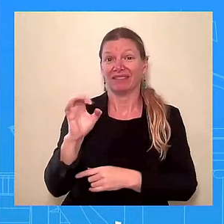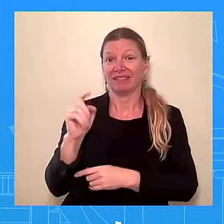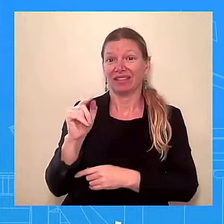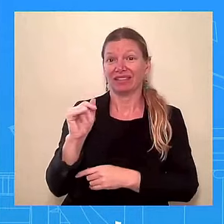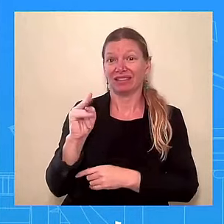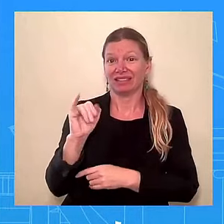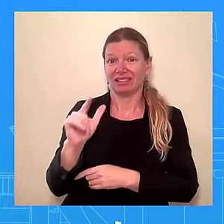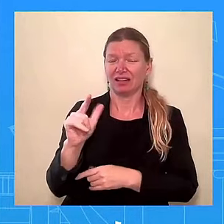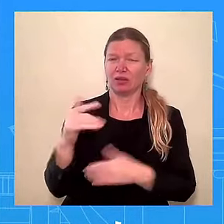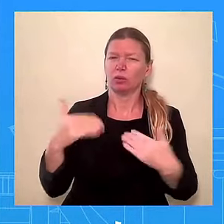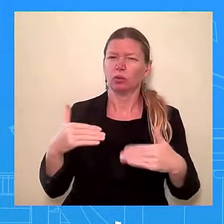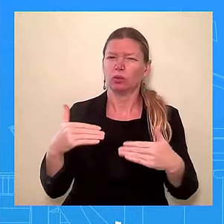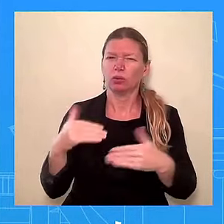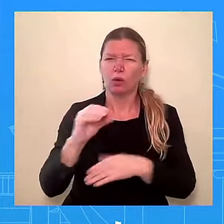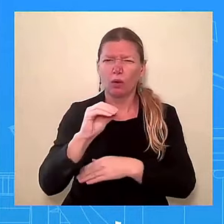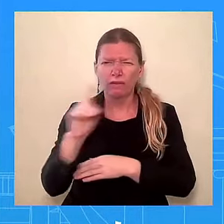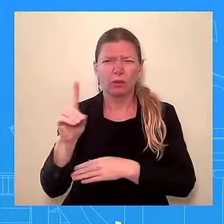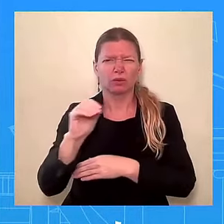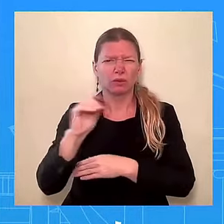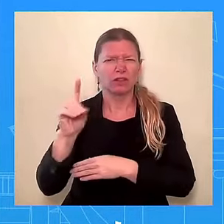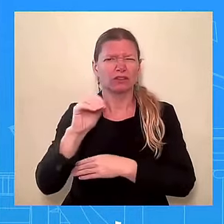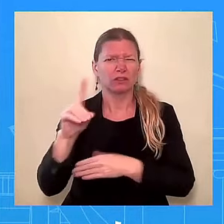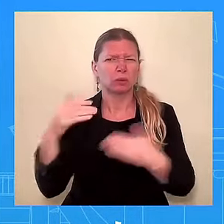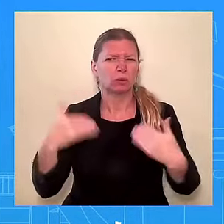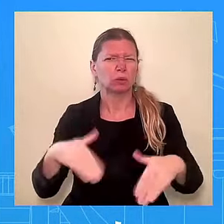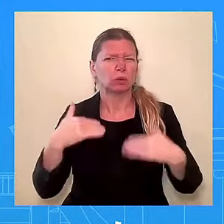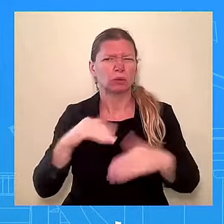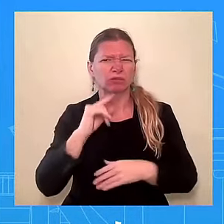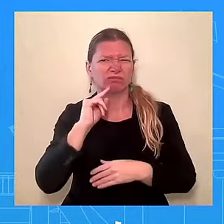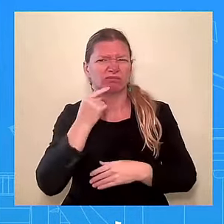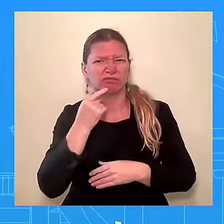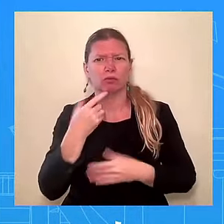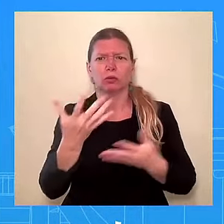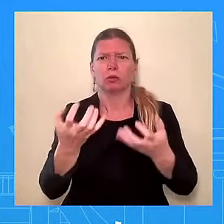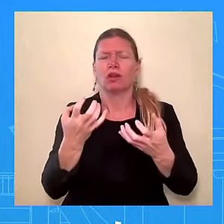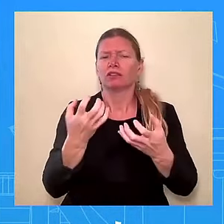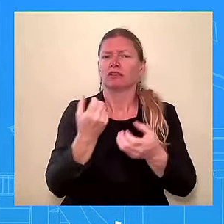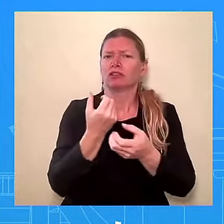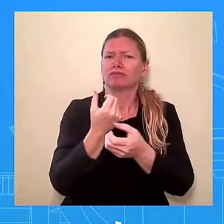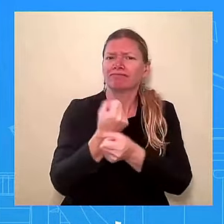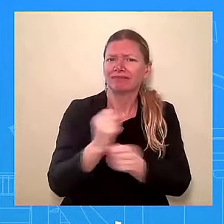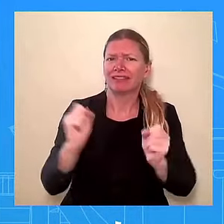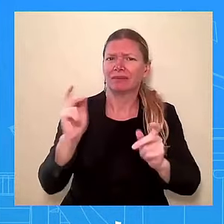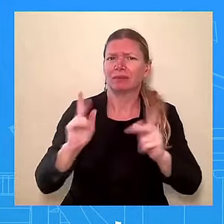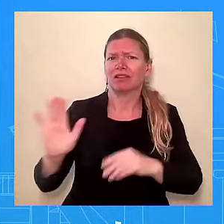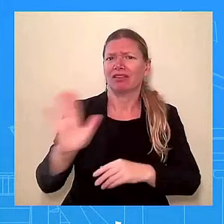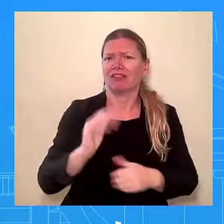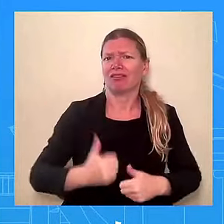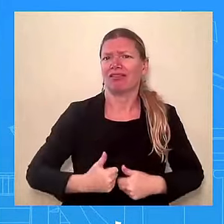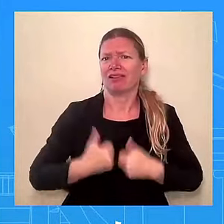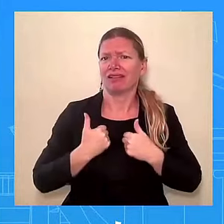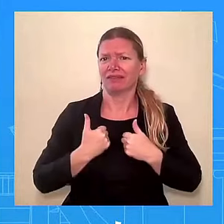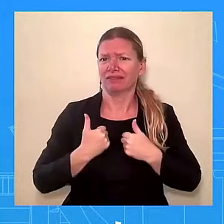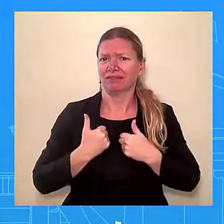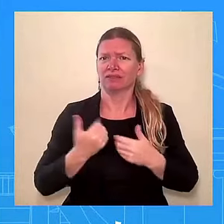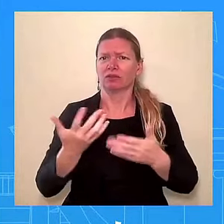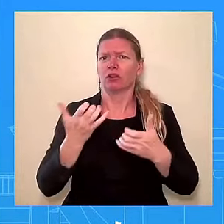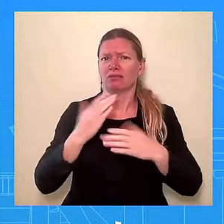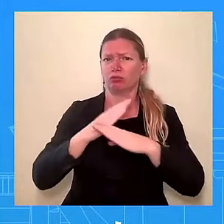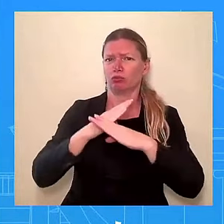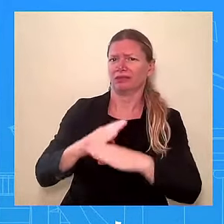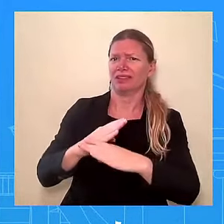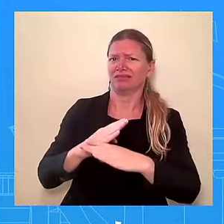the scourge of illicit fentanyl and beat this crisis, leading to the first decline in overdose deaths in five years.